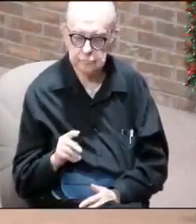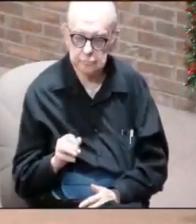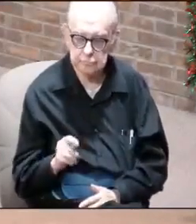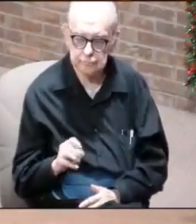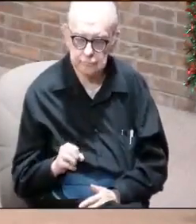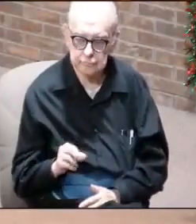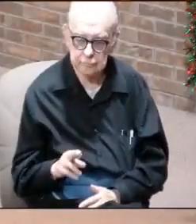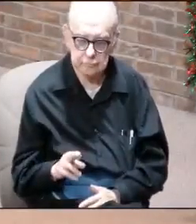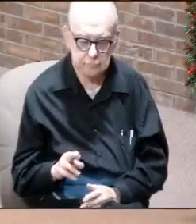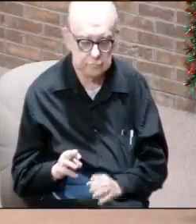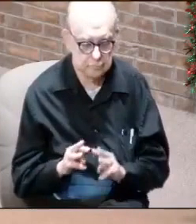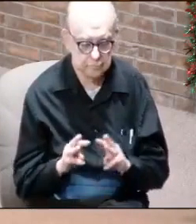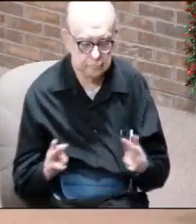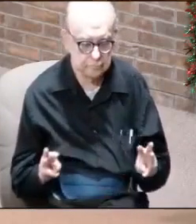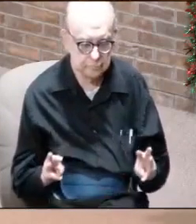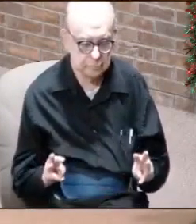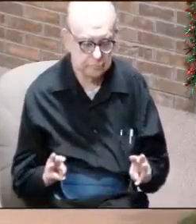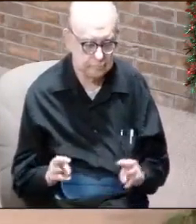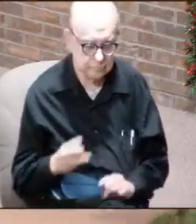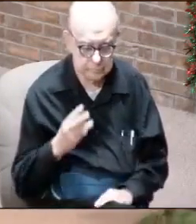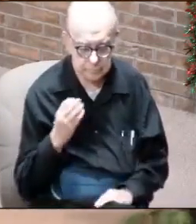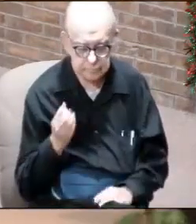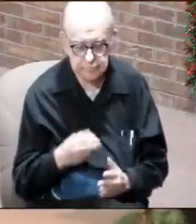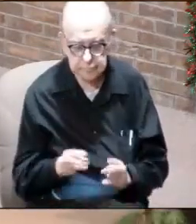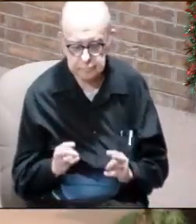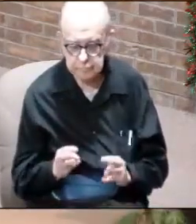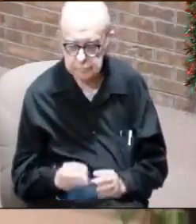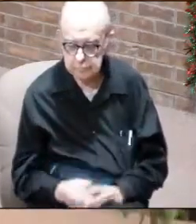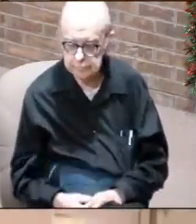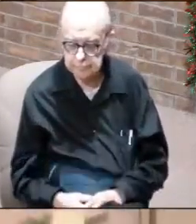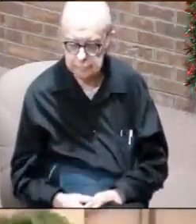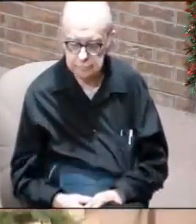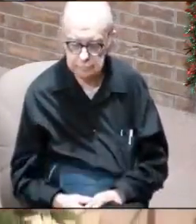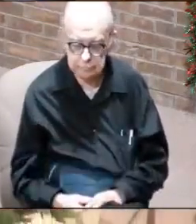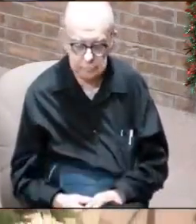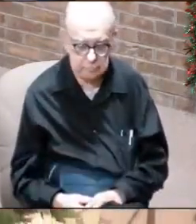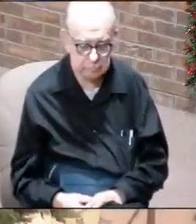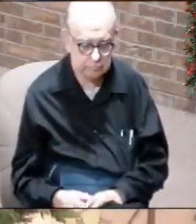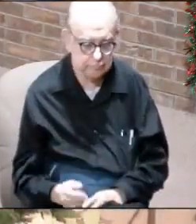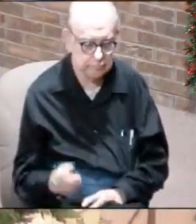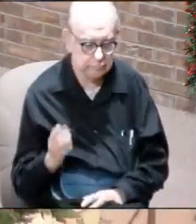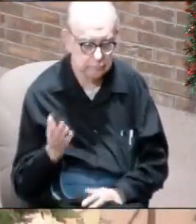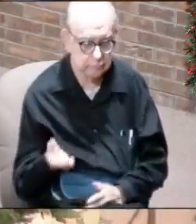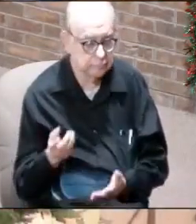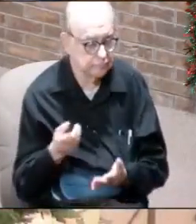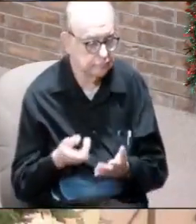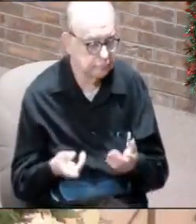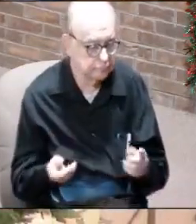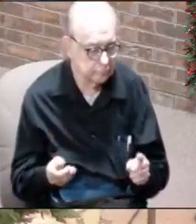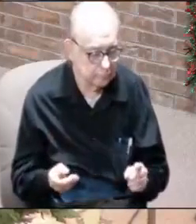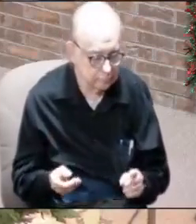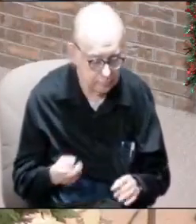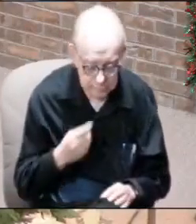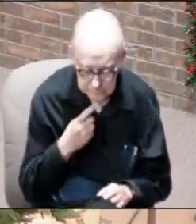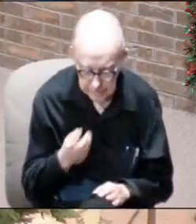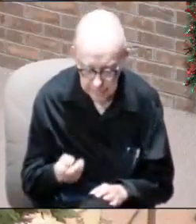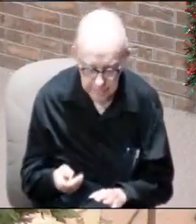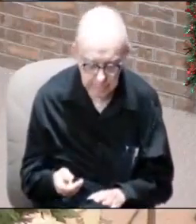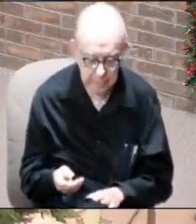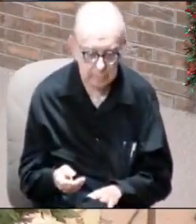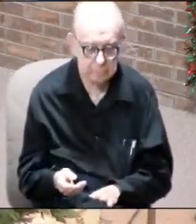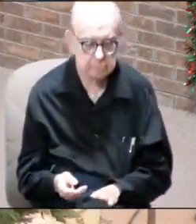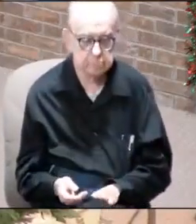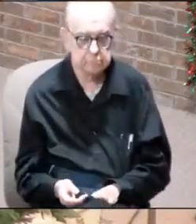wasn't this drywall stuff. So it would happen. So anyway, here's what's happening. And may I say this to you all.